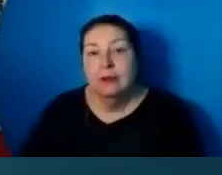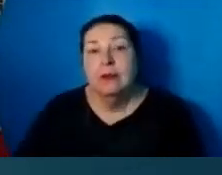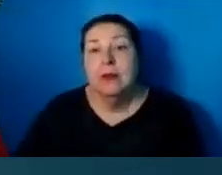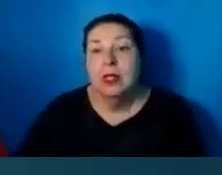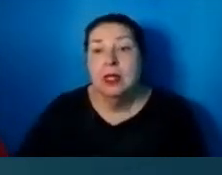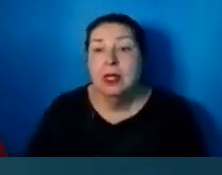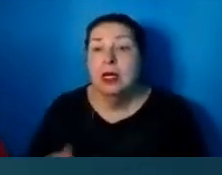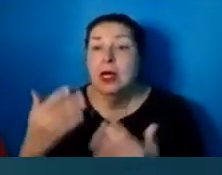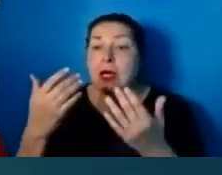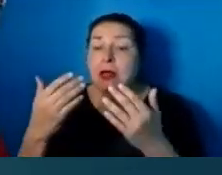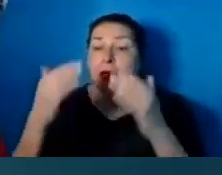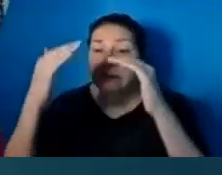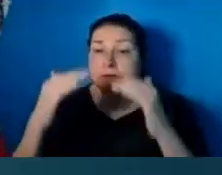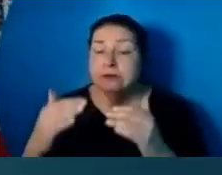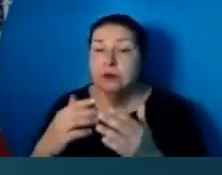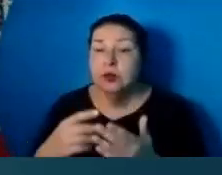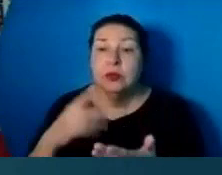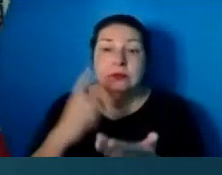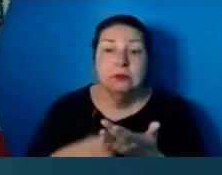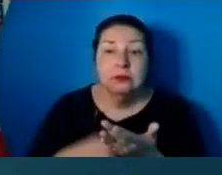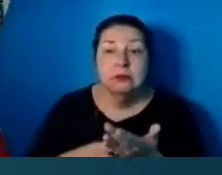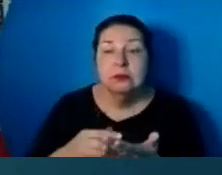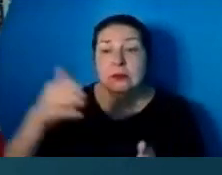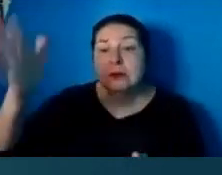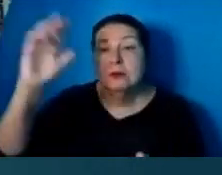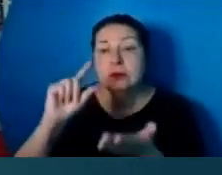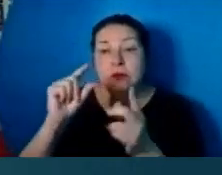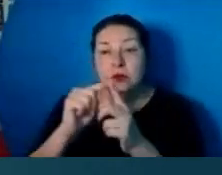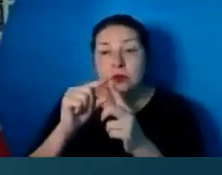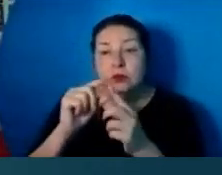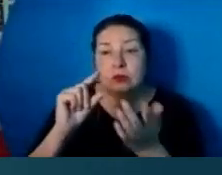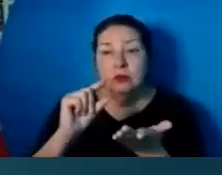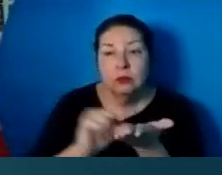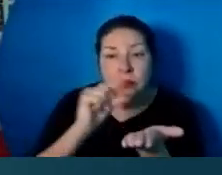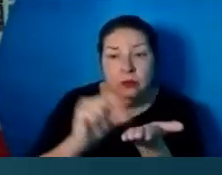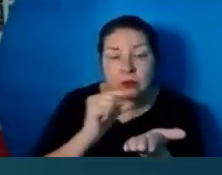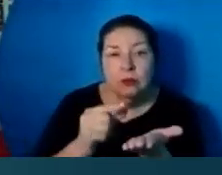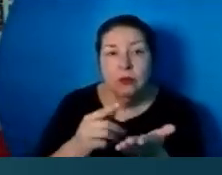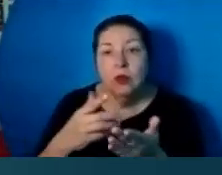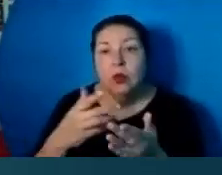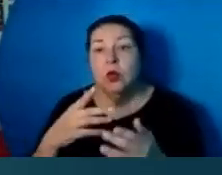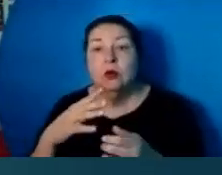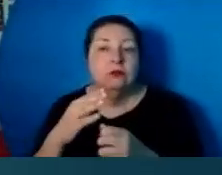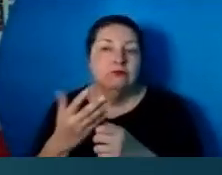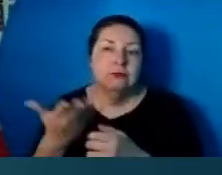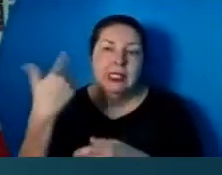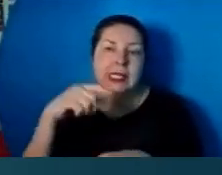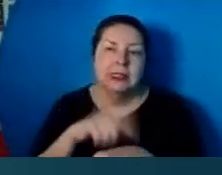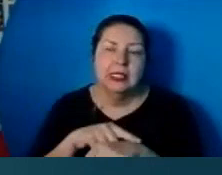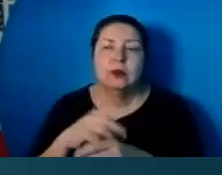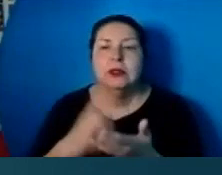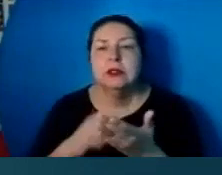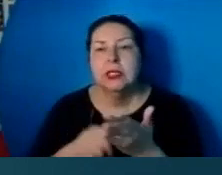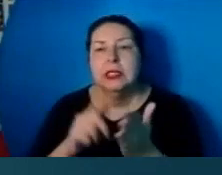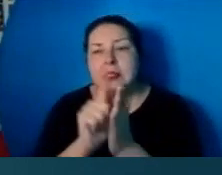covering is God's word, the gospel. We covered the law in our last segment. And today, we'll be looking at the